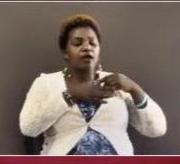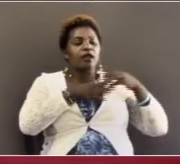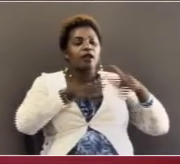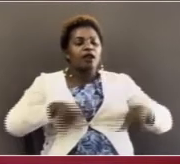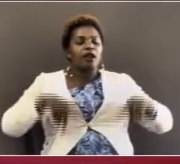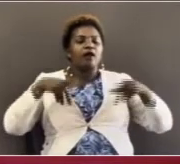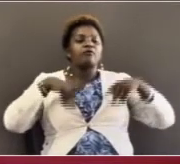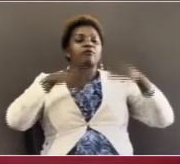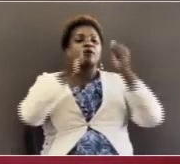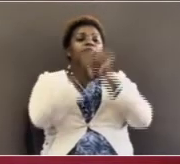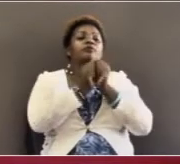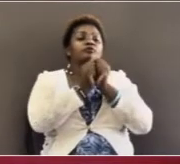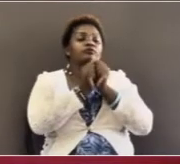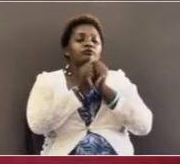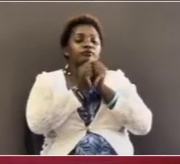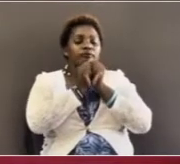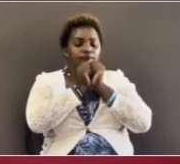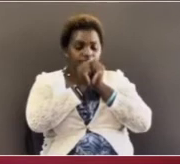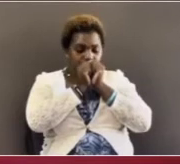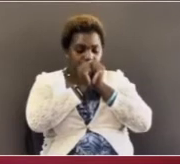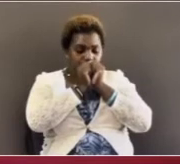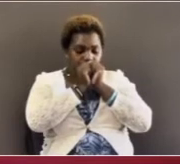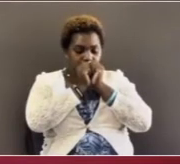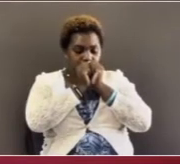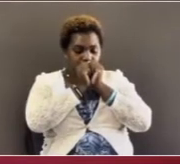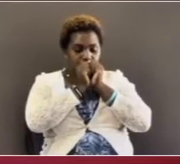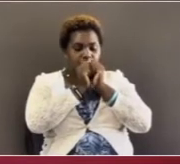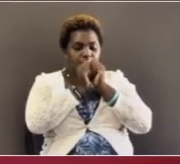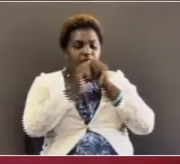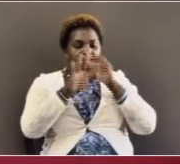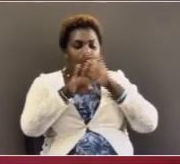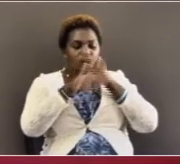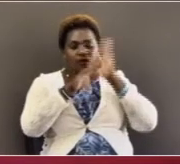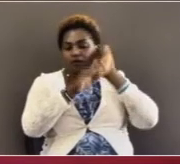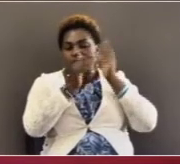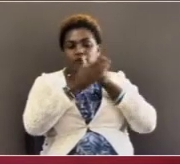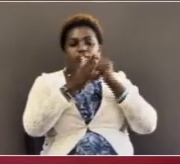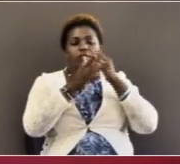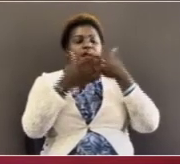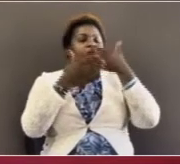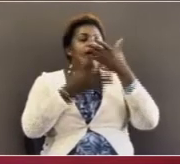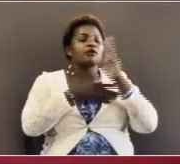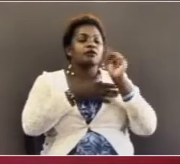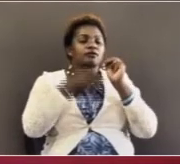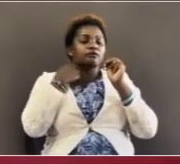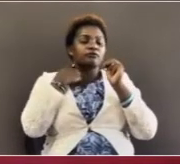companion on this journey Lord hear them and answer them